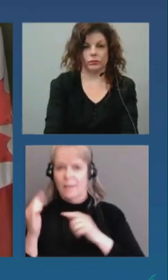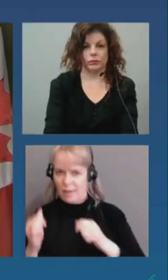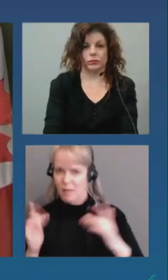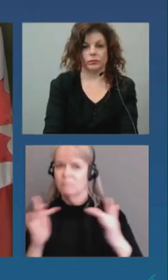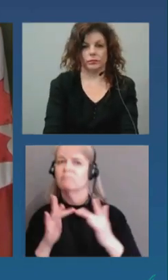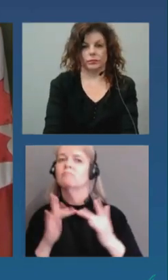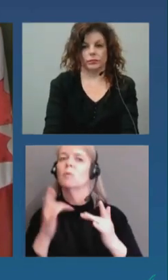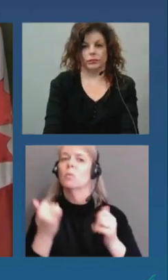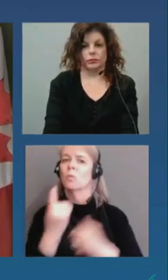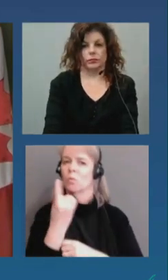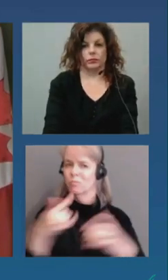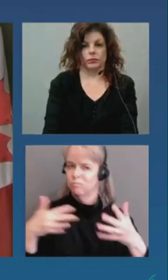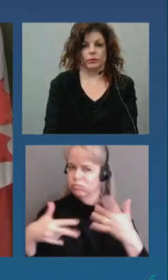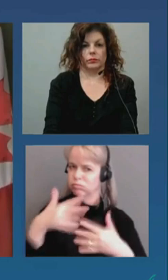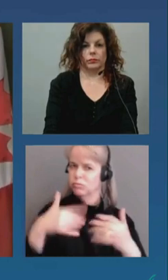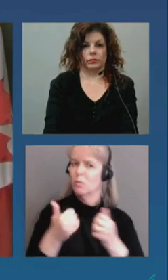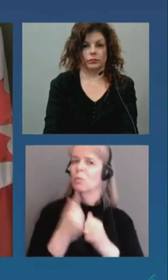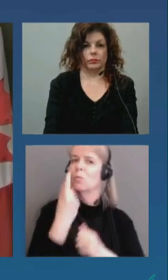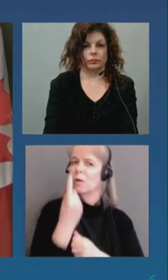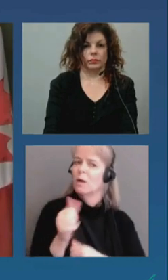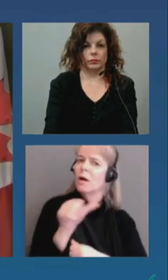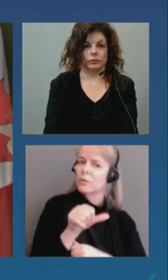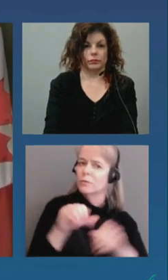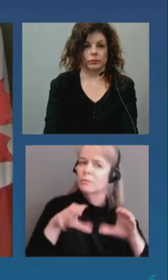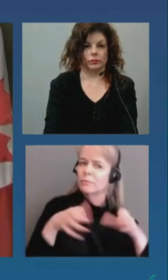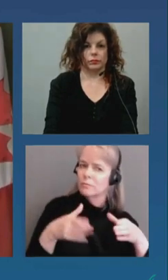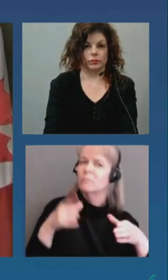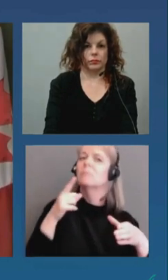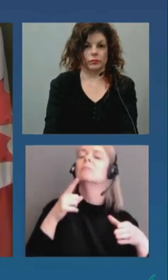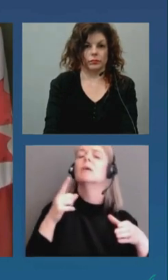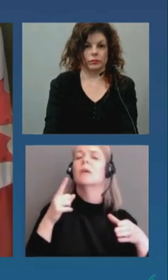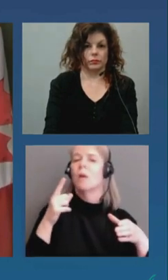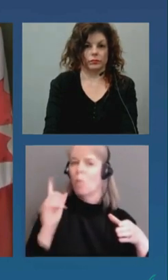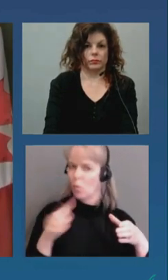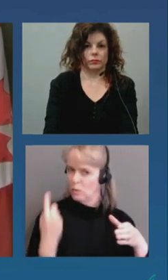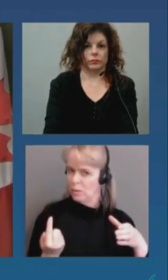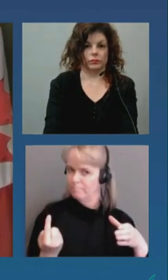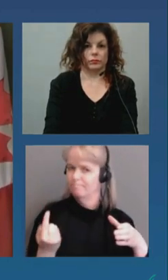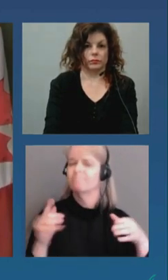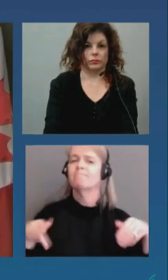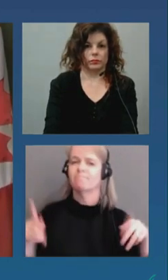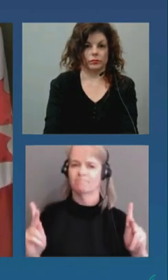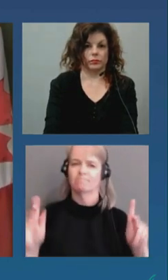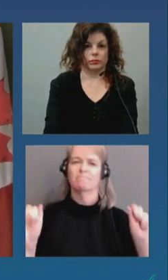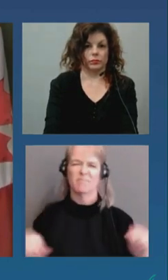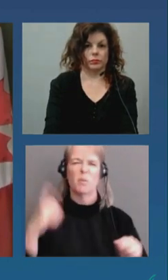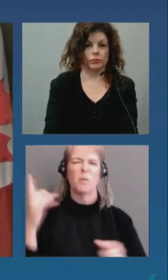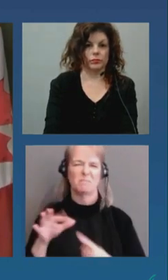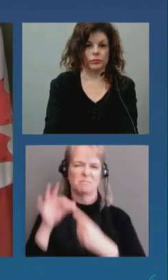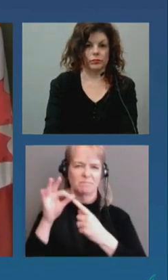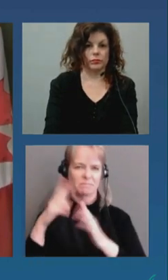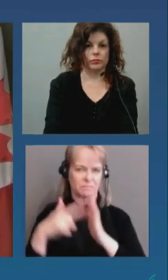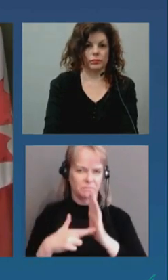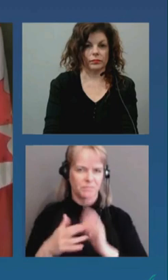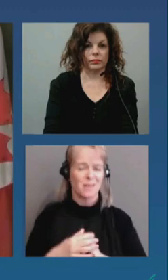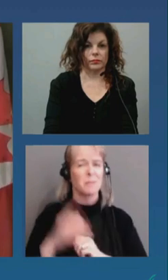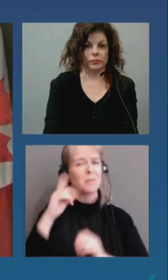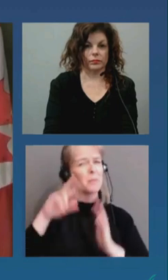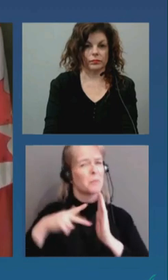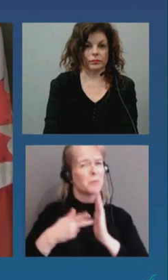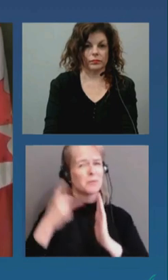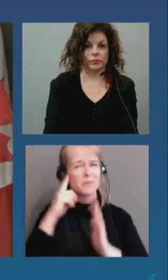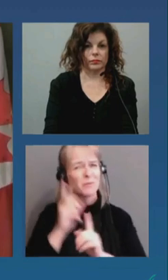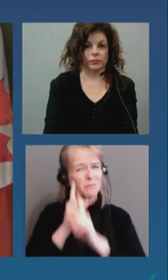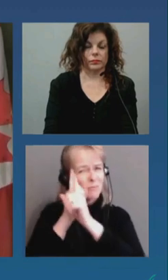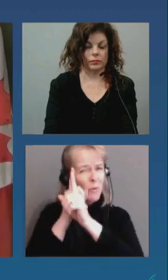household the purpose of these new restrictions is to keep people at home as much as possible in order to help us stop the spread